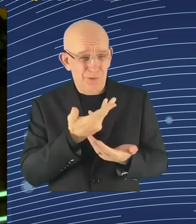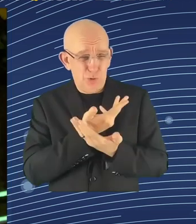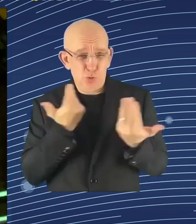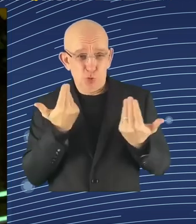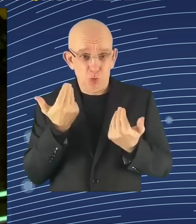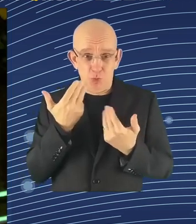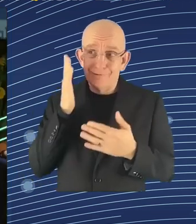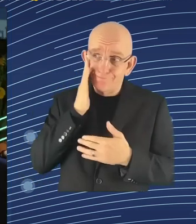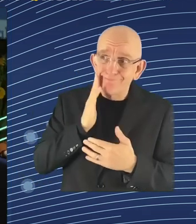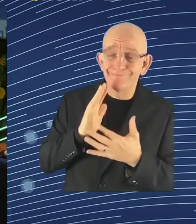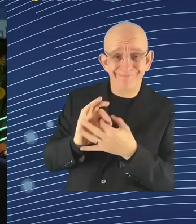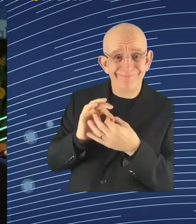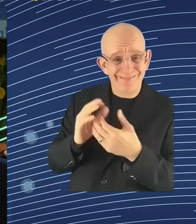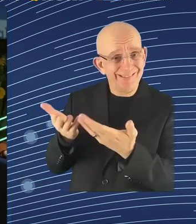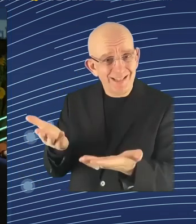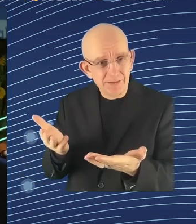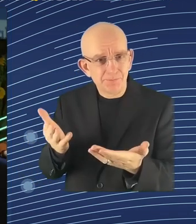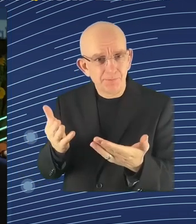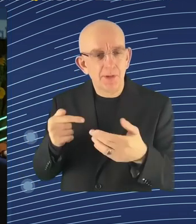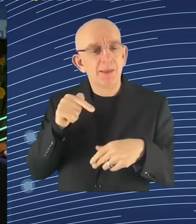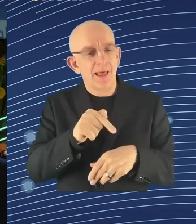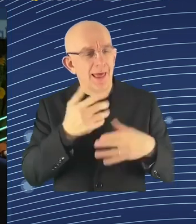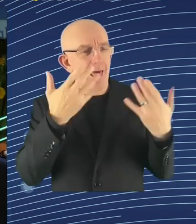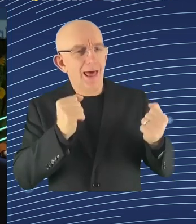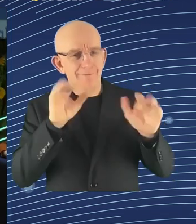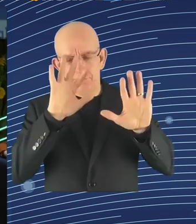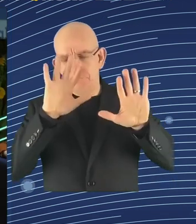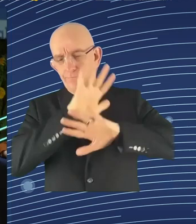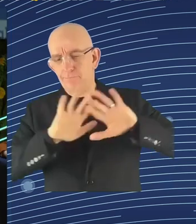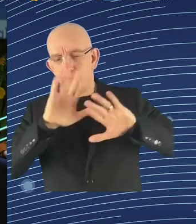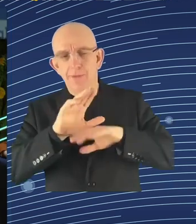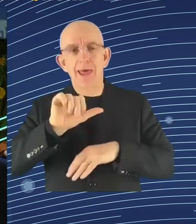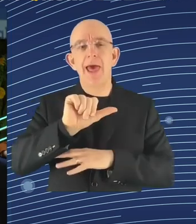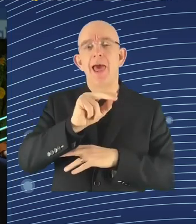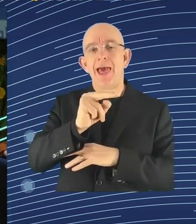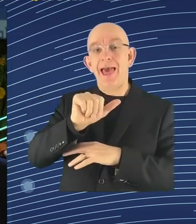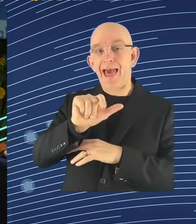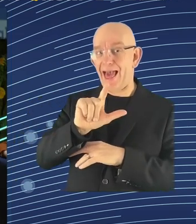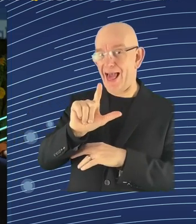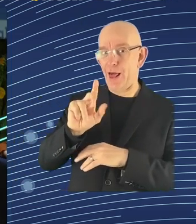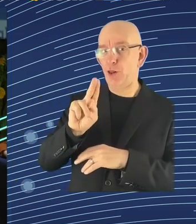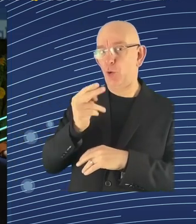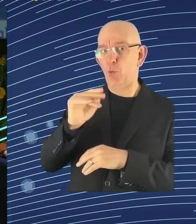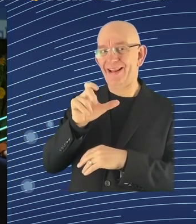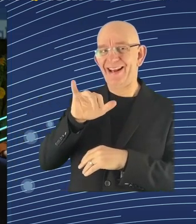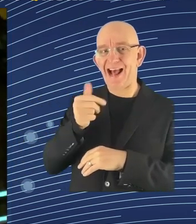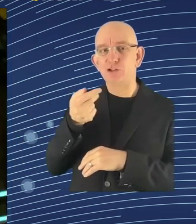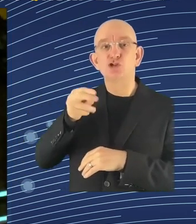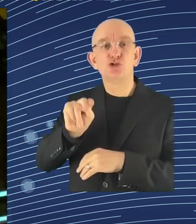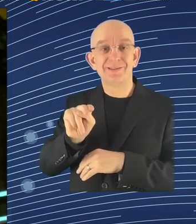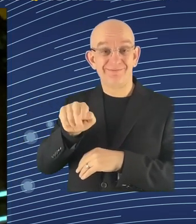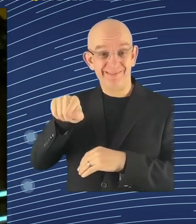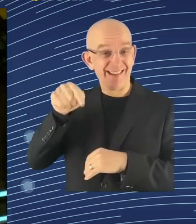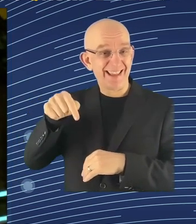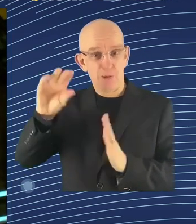Cambridge, where that... AI is making mistakes. AI is making mistakes. AI may produce fake news, and